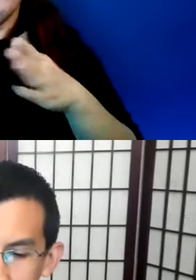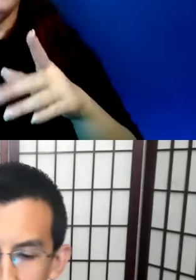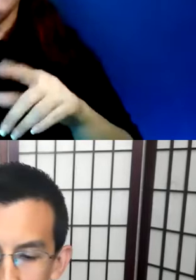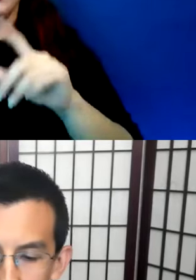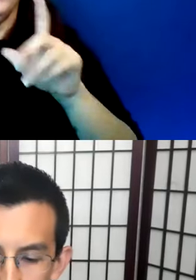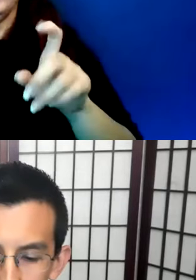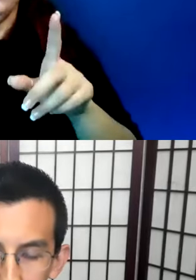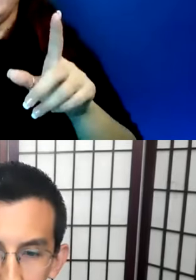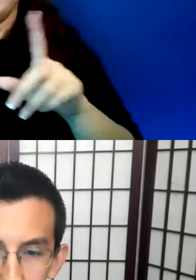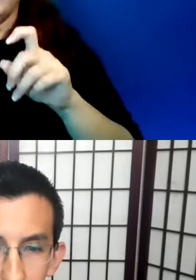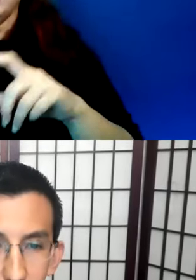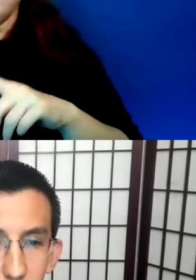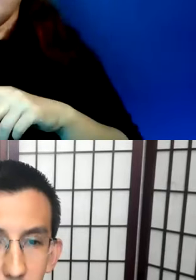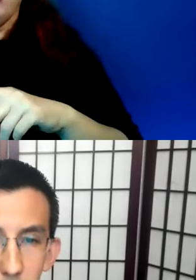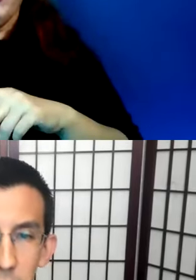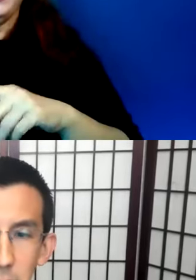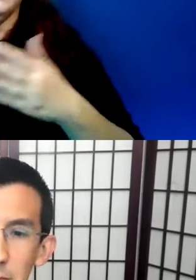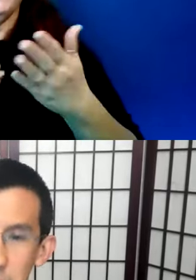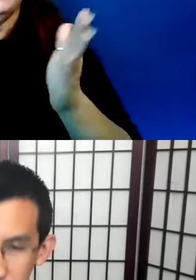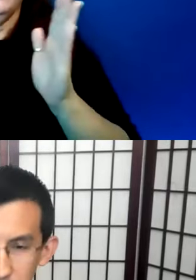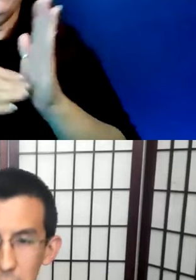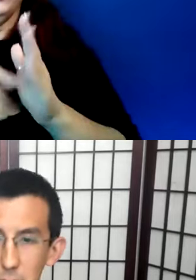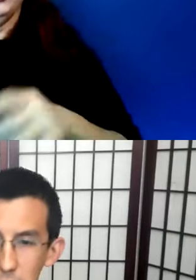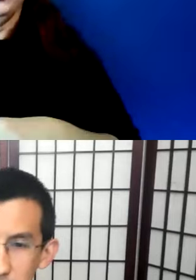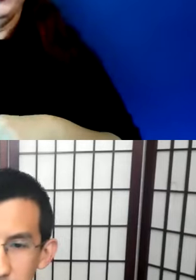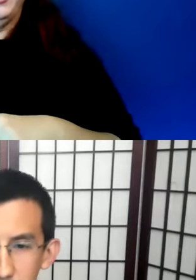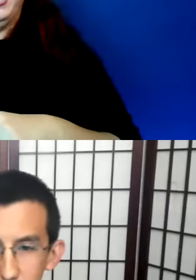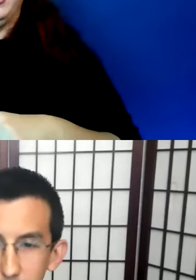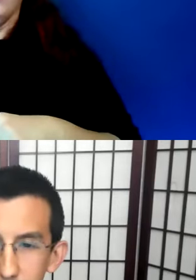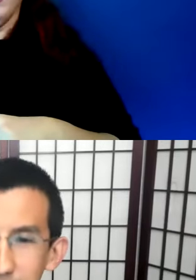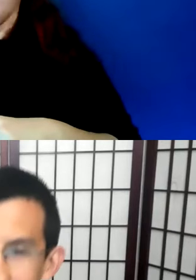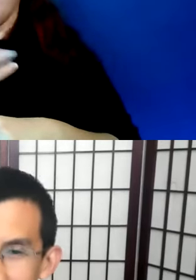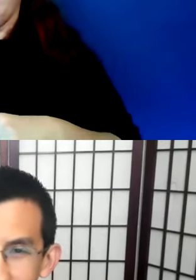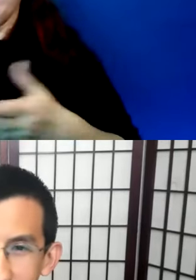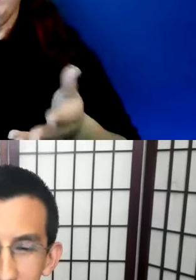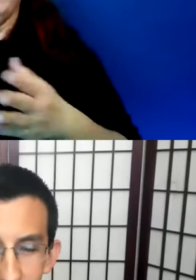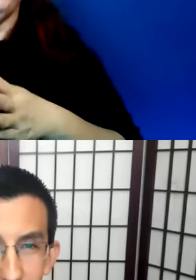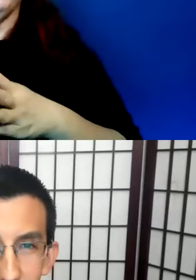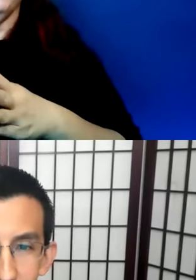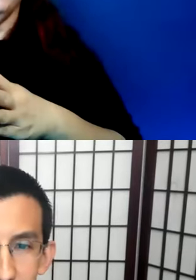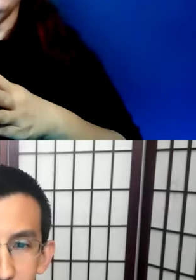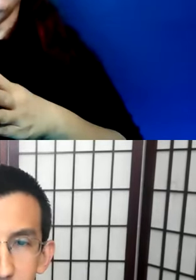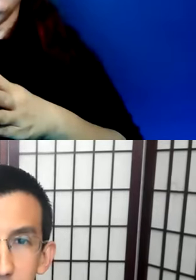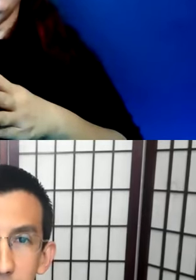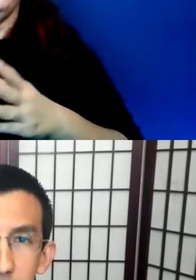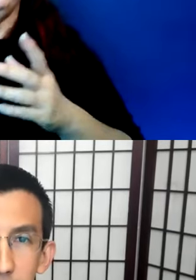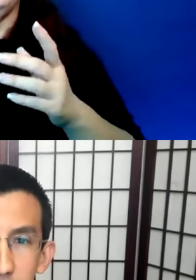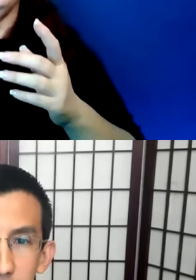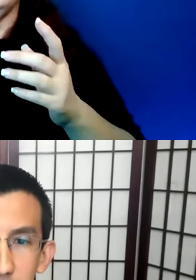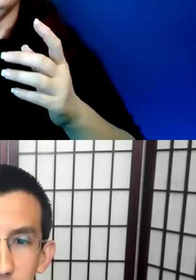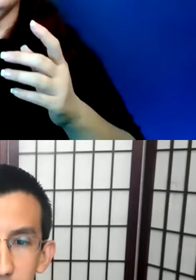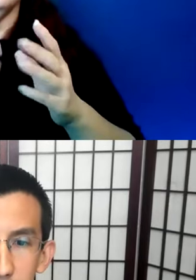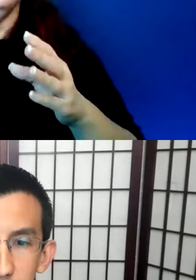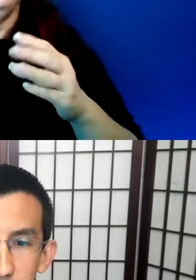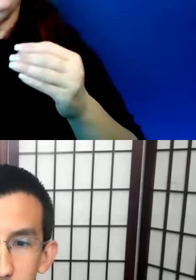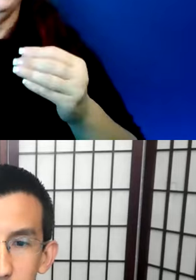if you have a question for Wes, please put it into the Q&A box. We have a number of them there. I'm going to give